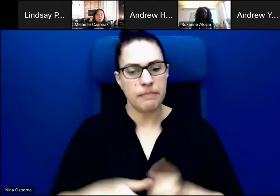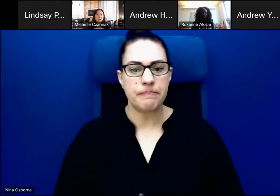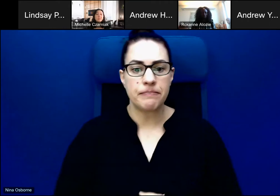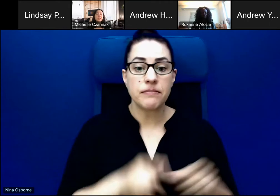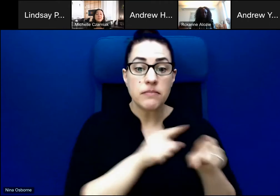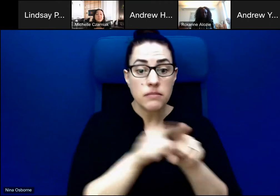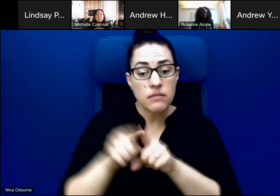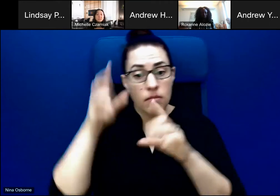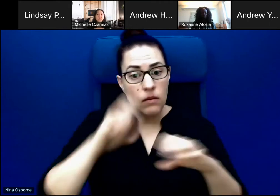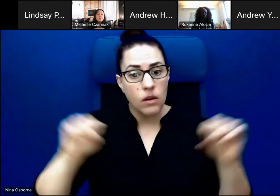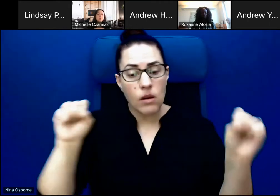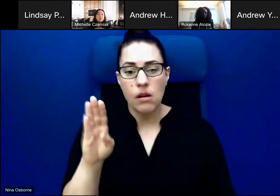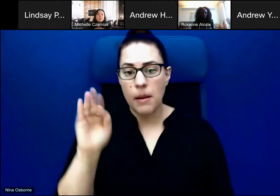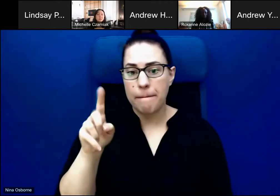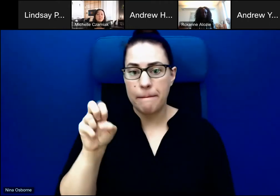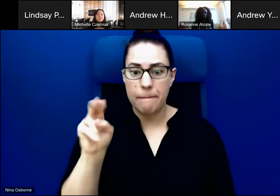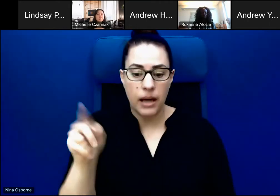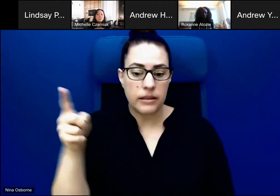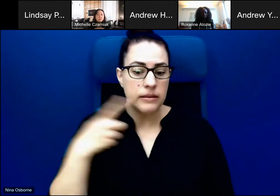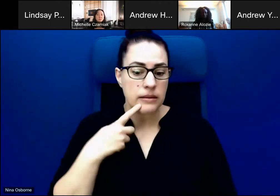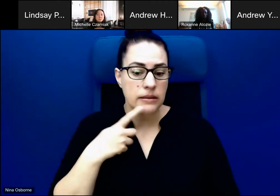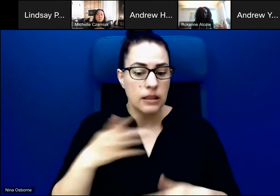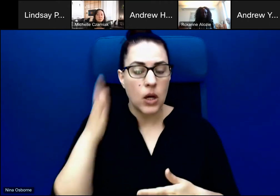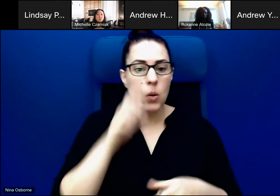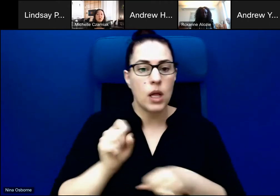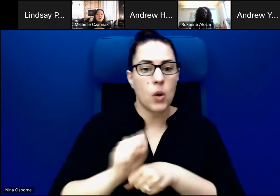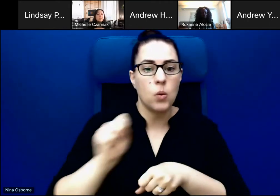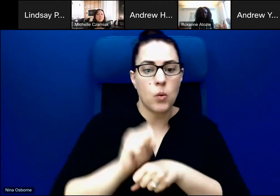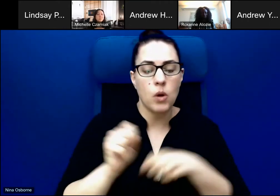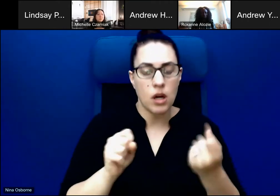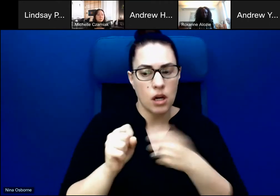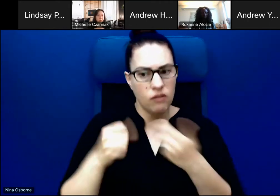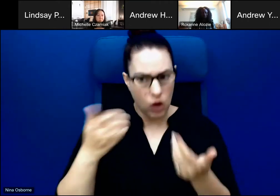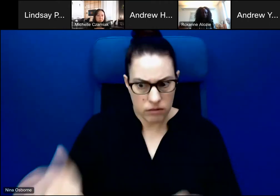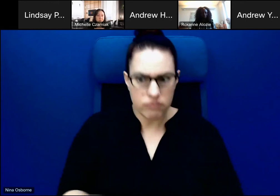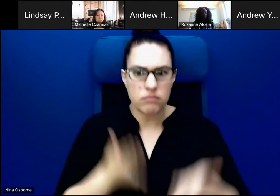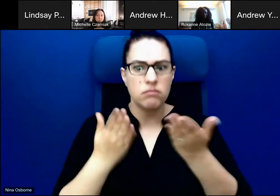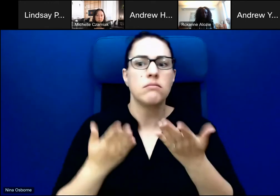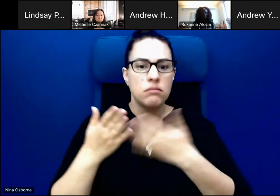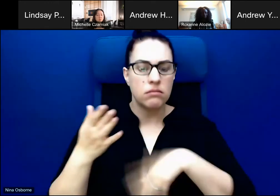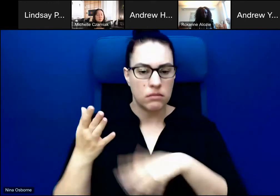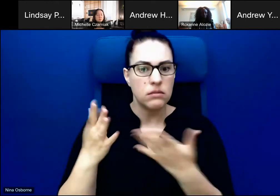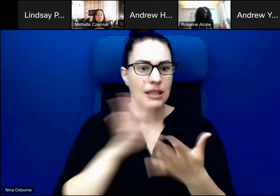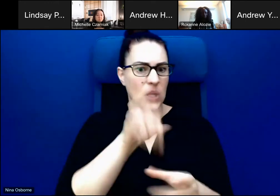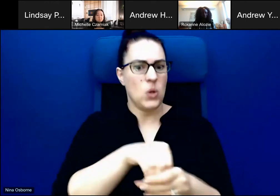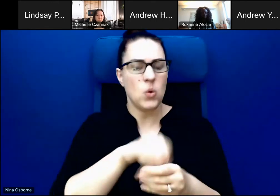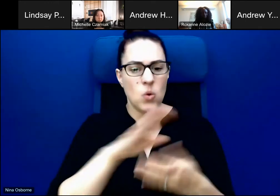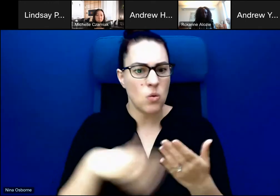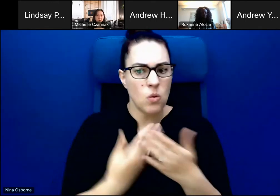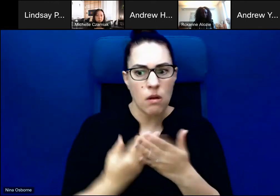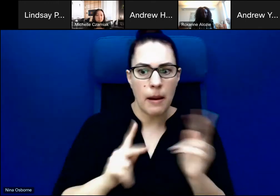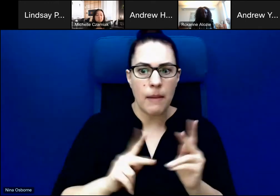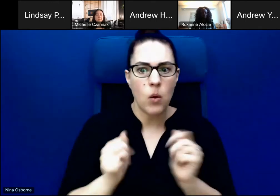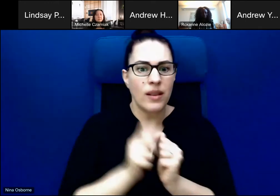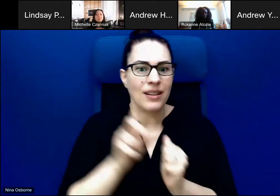ensure that the dignity and rights of disabled individuals are lifted up in every policy developed, both in the U.S.